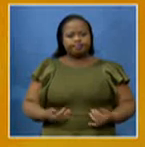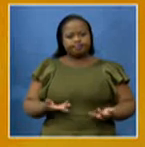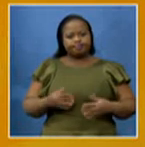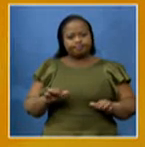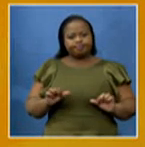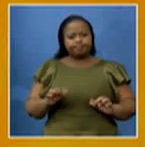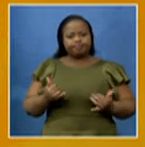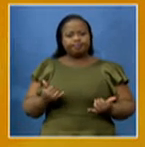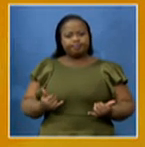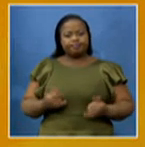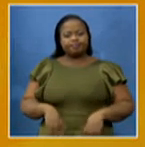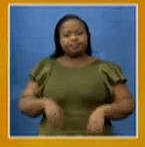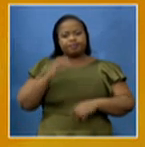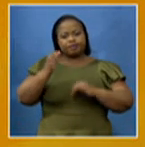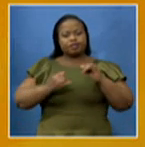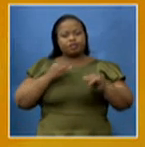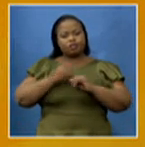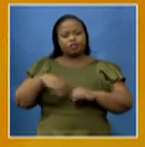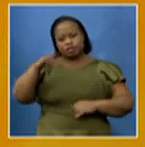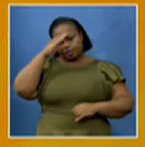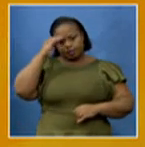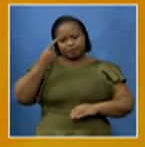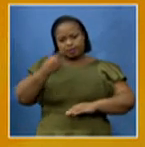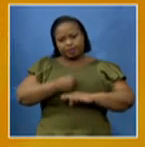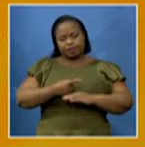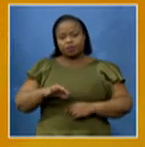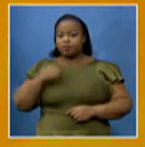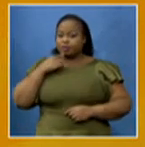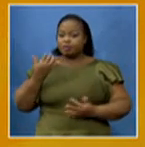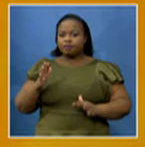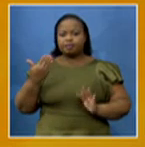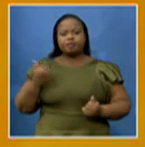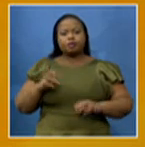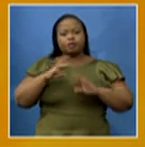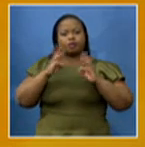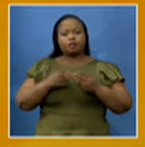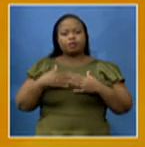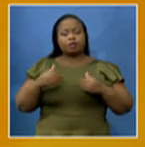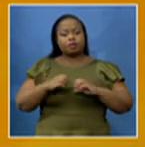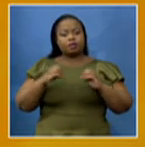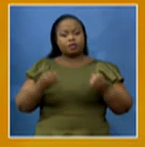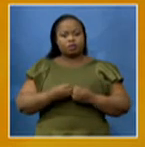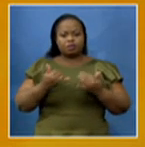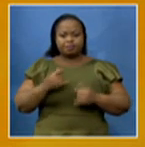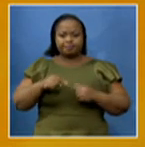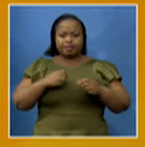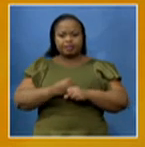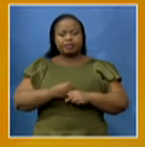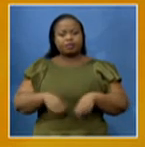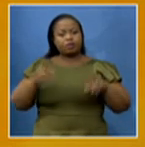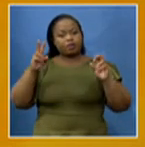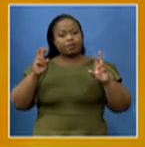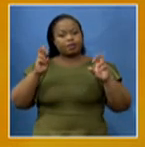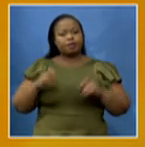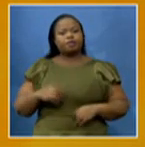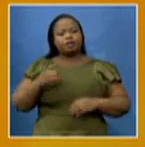Today marks International Nurses Day as Leanne indicated earlier and the World Health Organization has this year themed it the